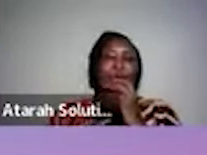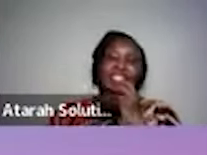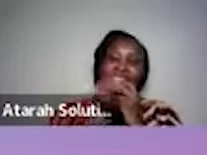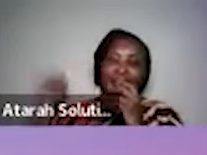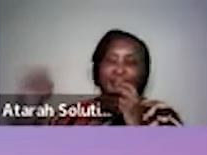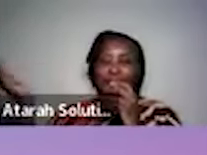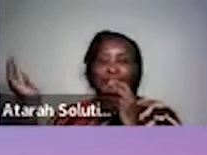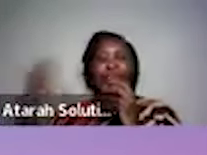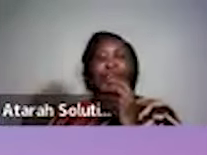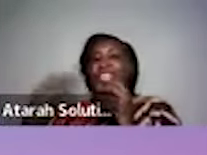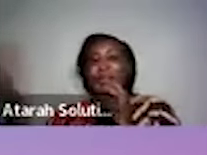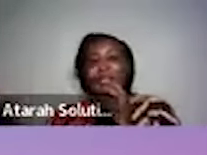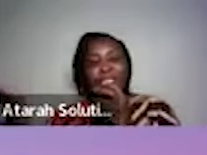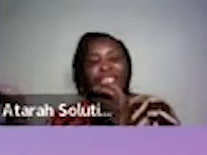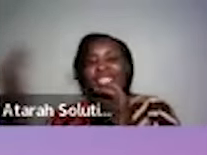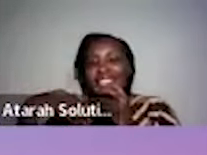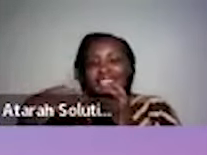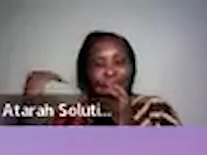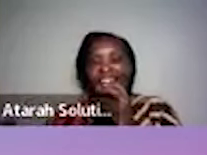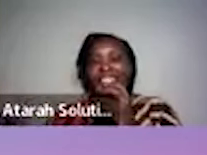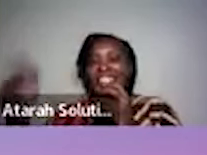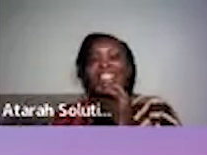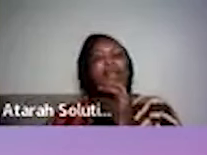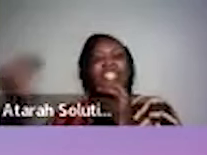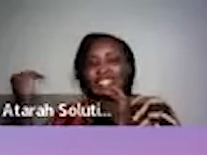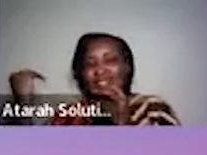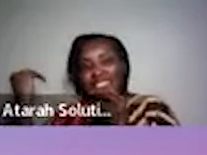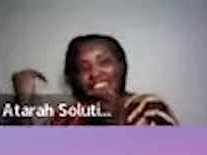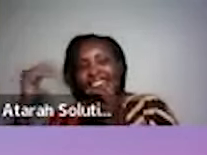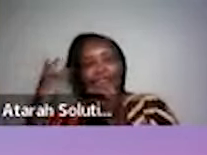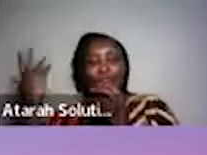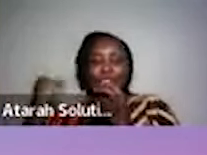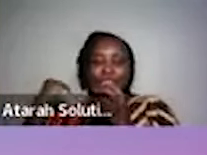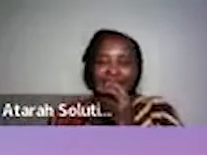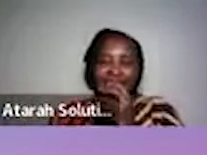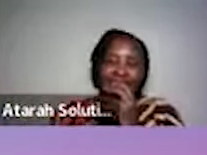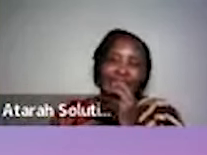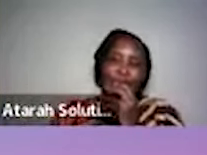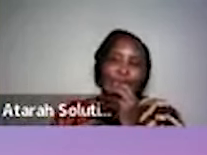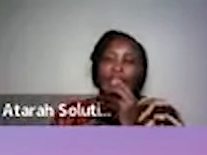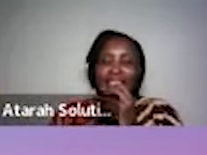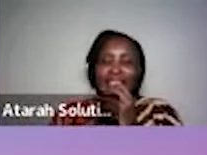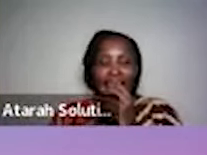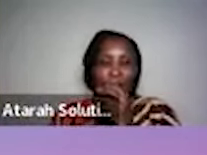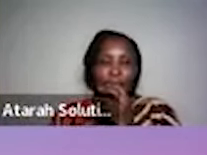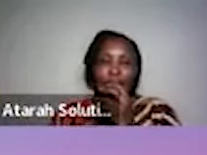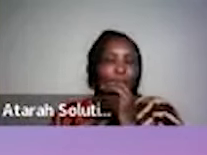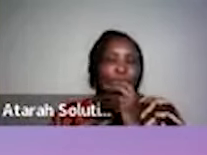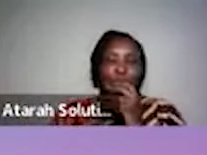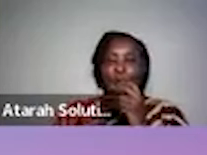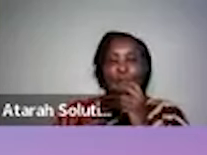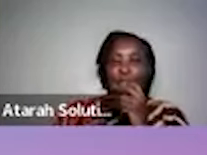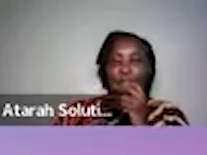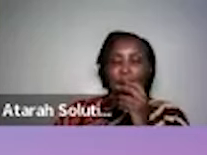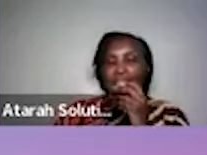so please come if you are not coming to see grace or learn just come and see kevin then and of course catherine sindandi will be in the house